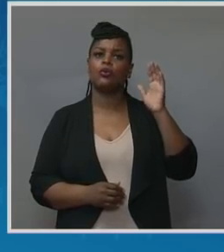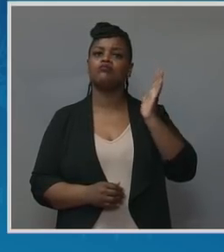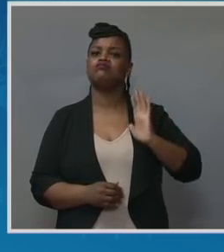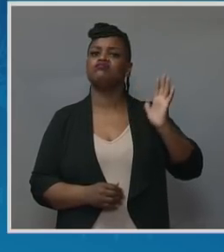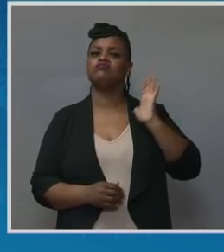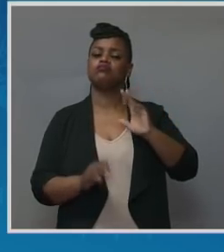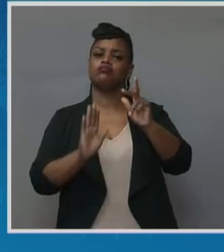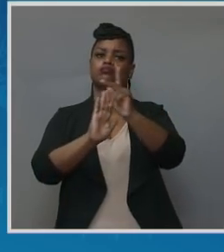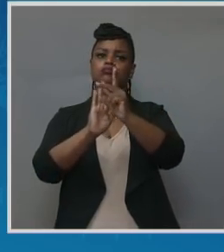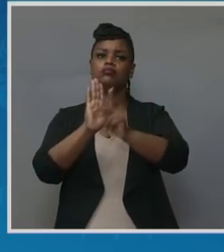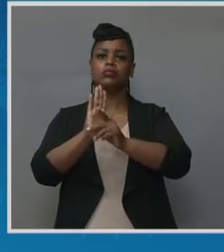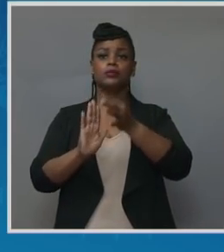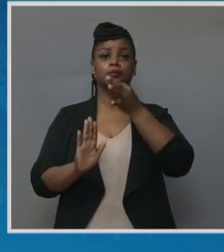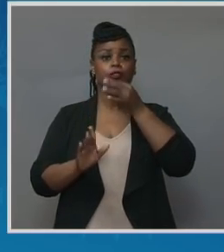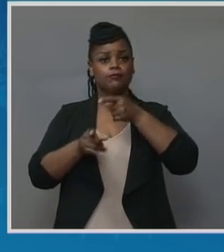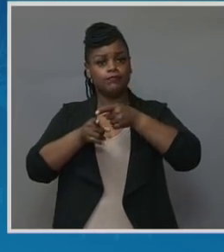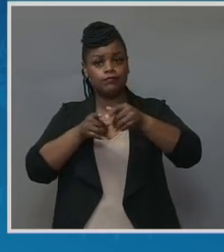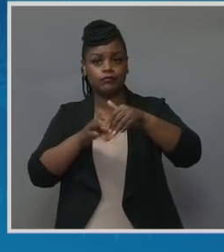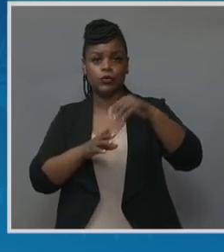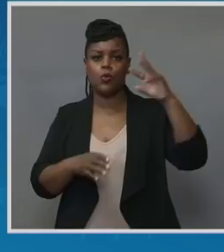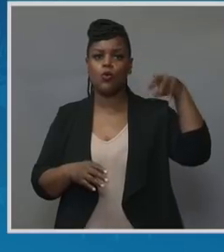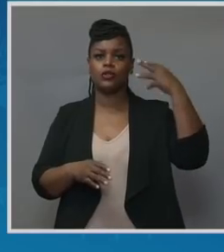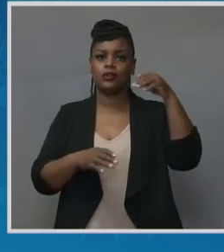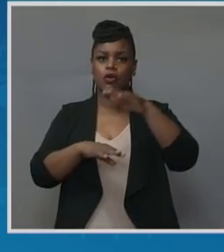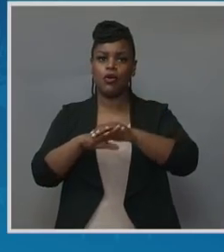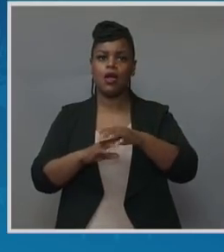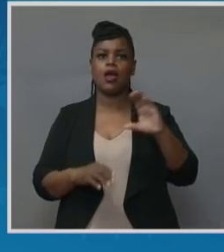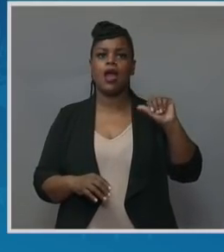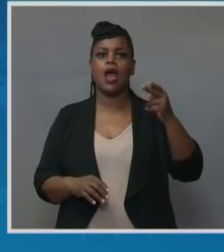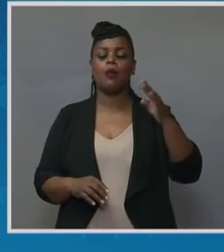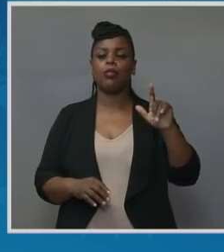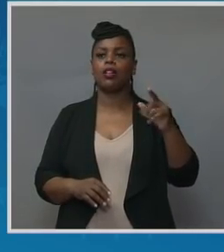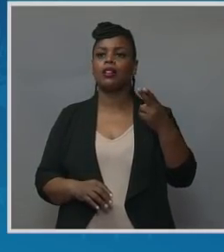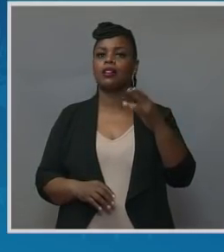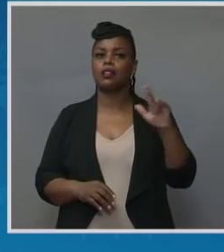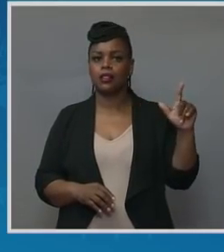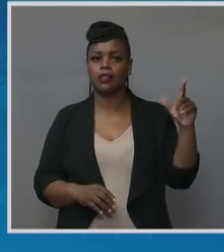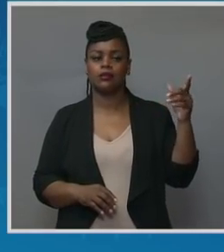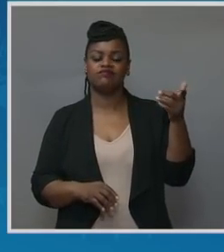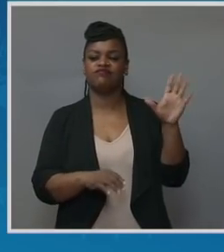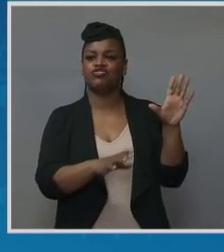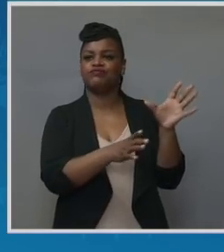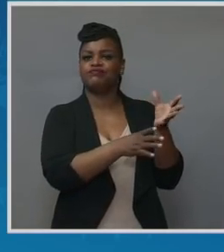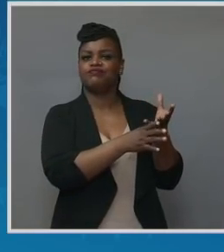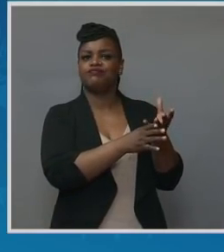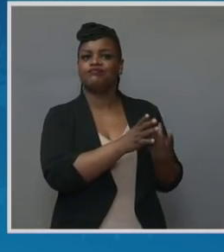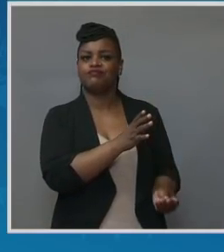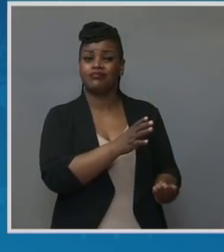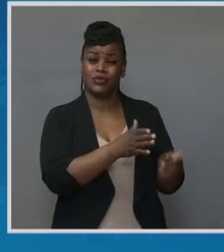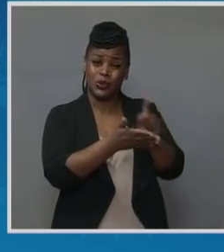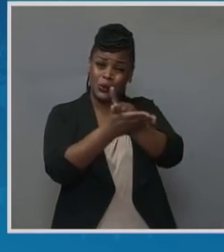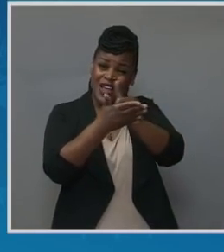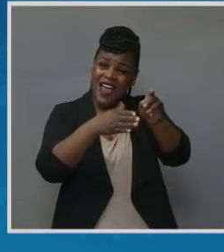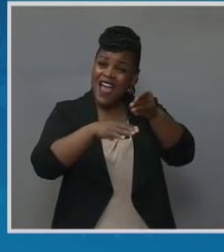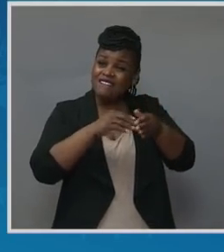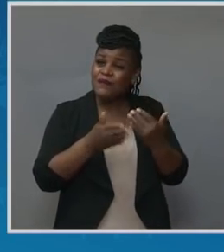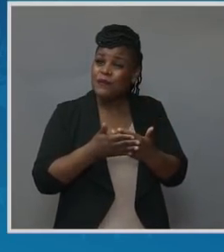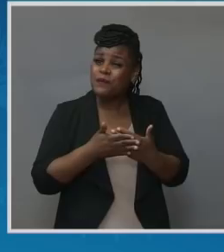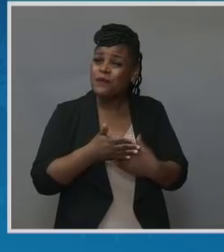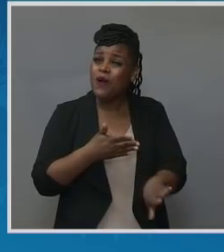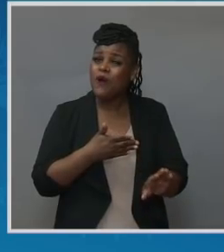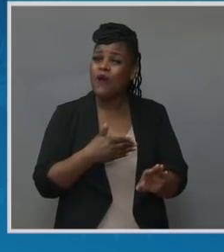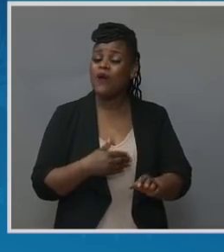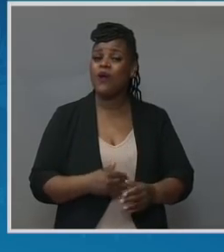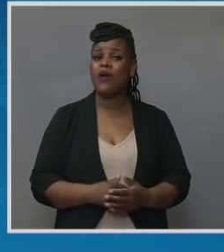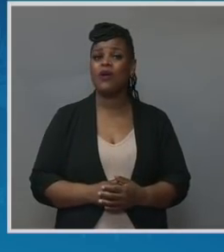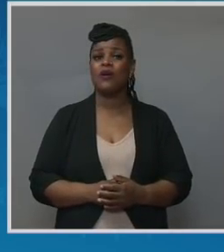Washington on Capitol Hill and who tragically passed away just one week after childbirth less than a year